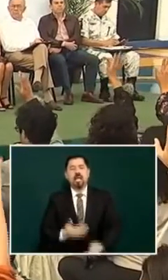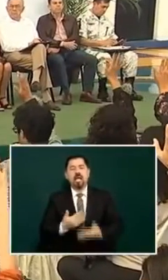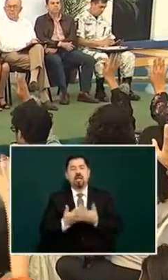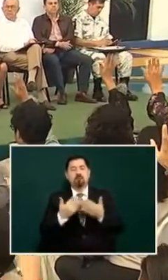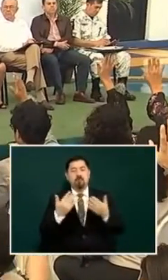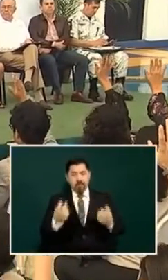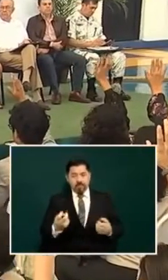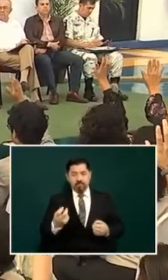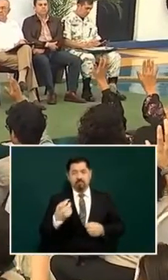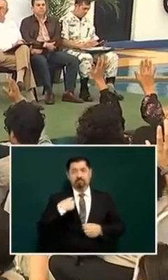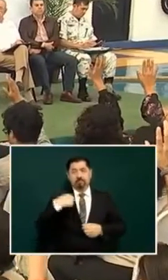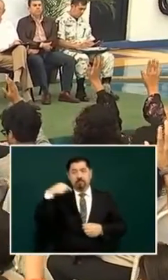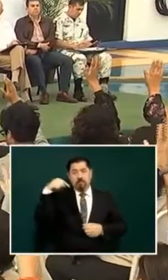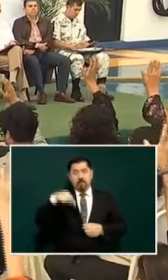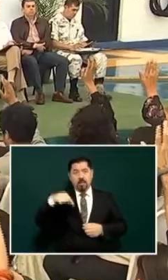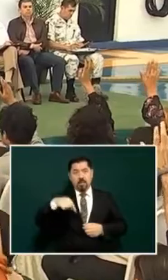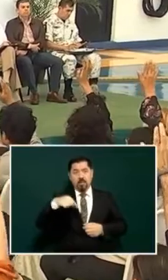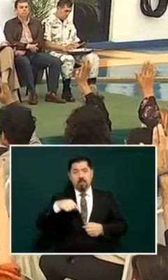so now